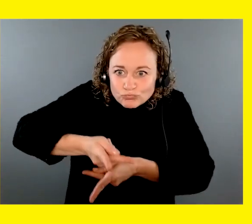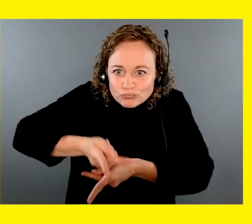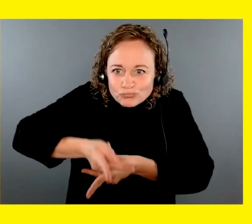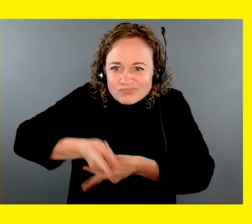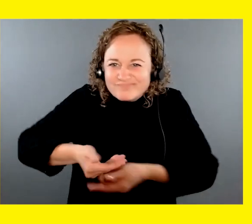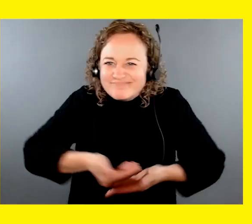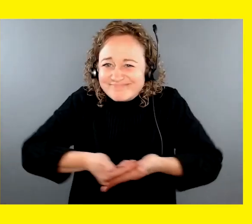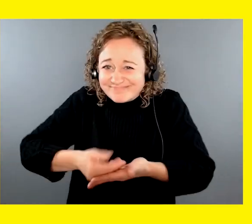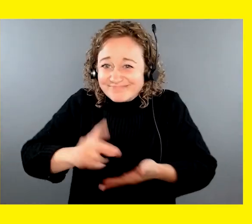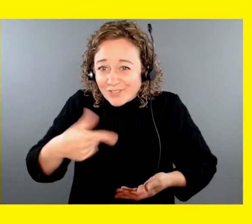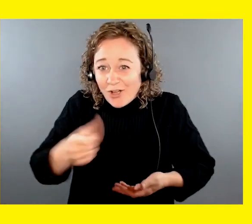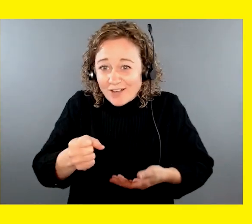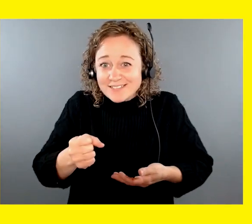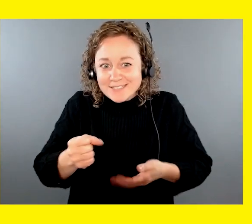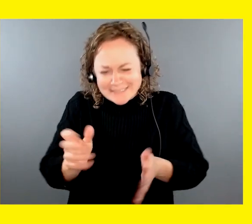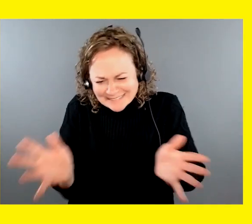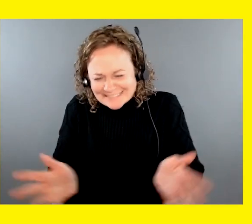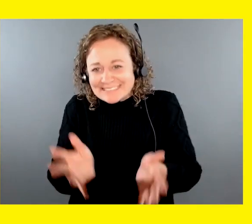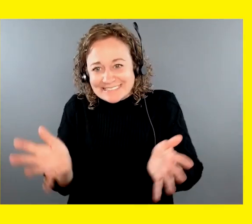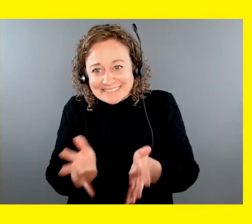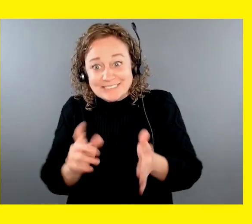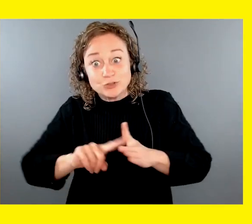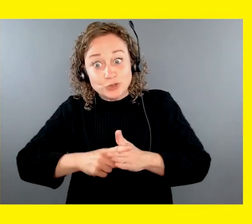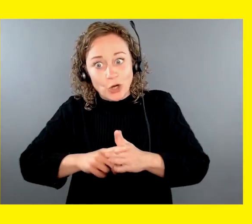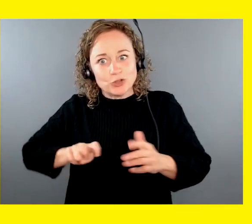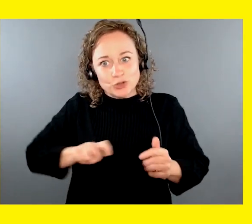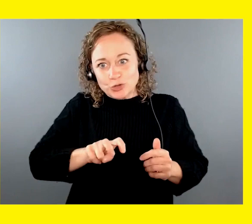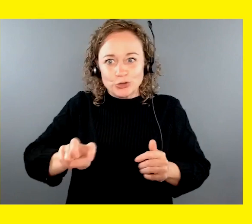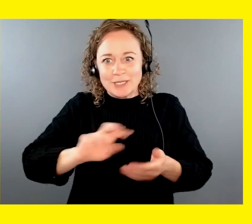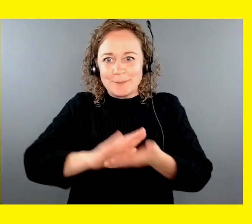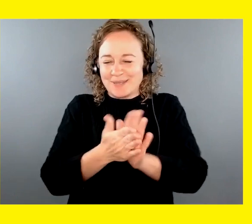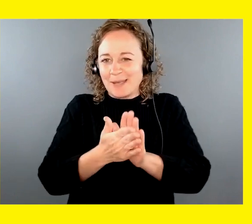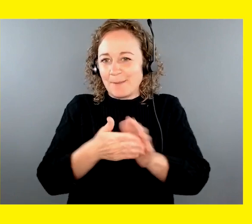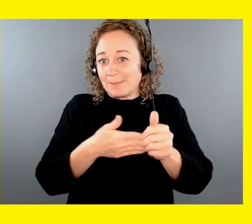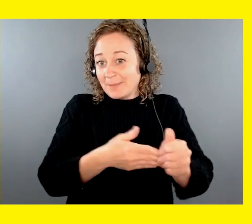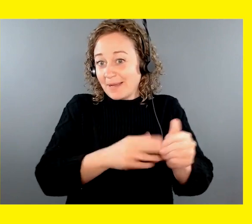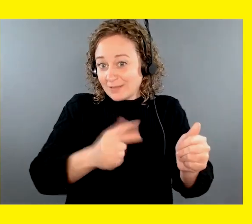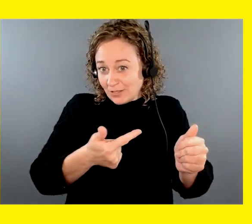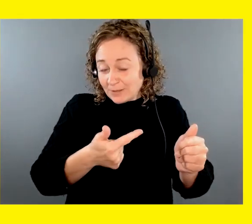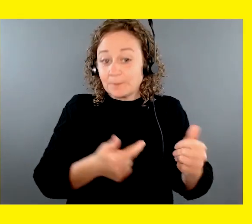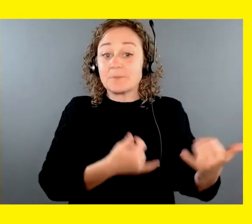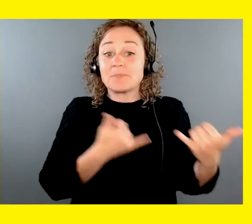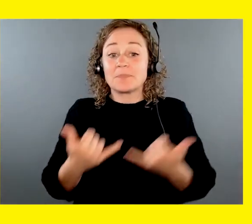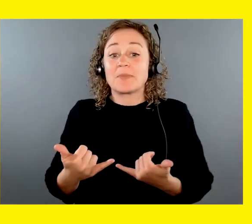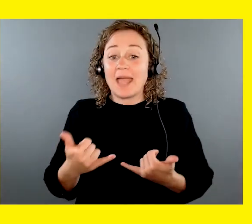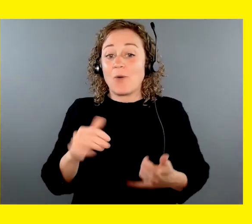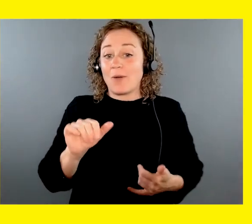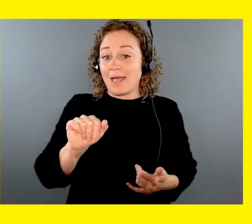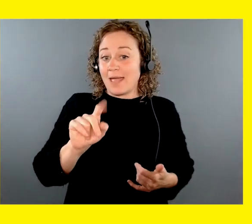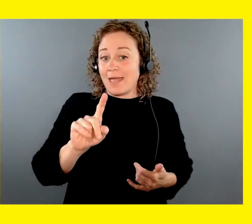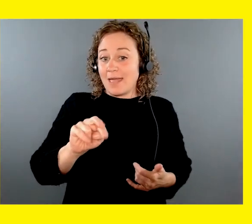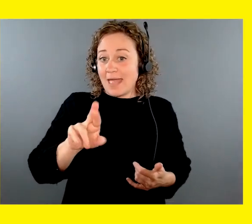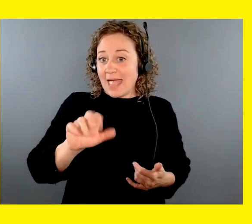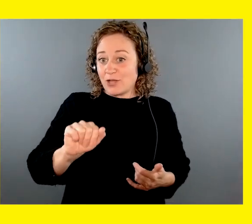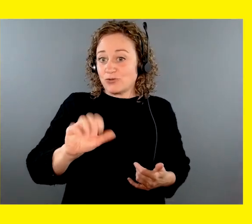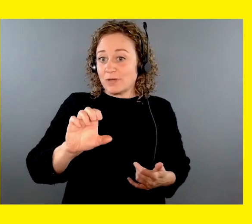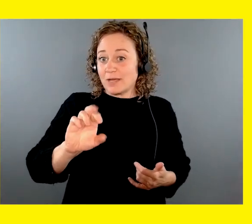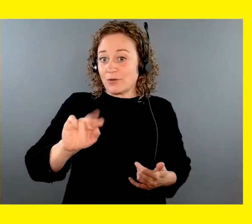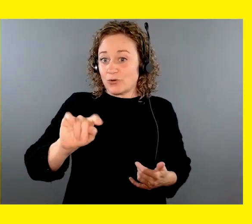their journey to becoming guide dogs. Here to tell you more about this enriching opportunity is puppy raising supervisor, Andrea Critch.